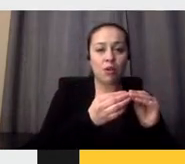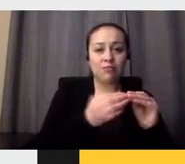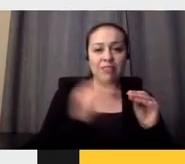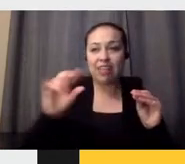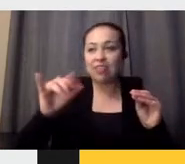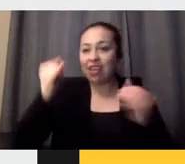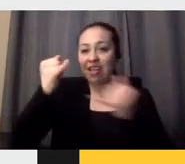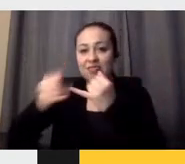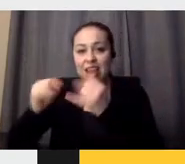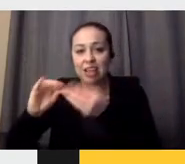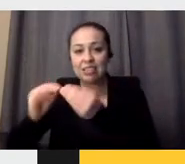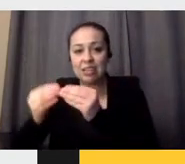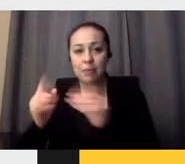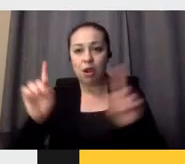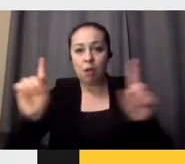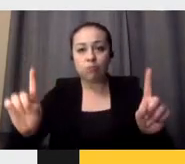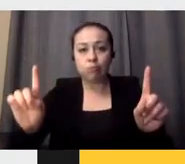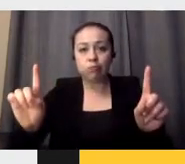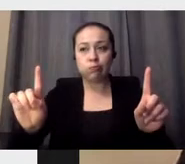number goes up, down.